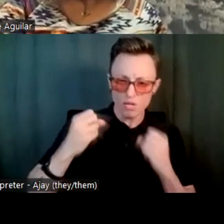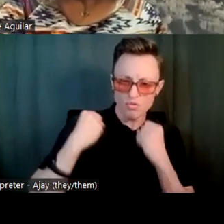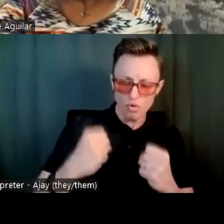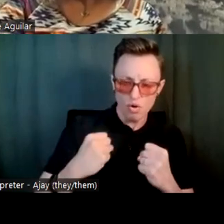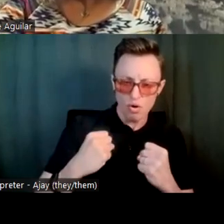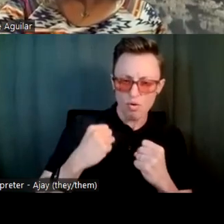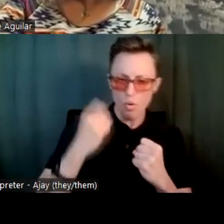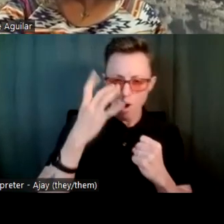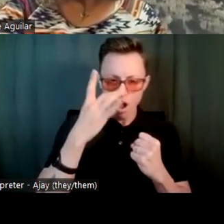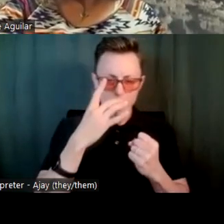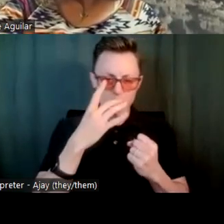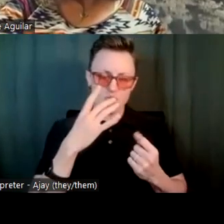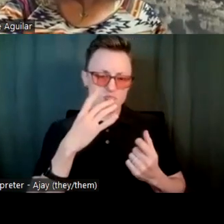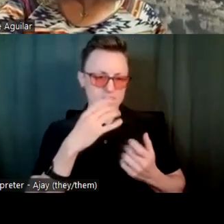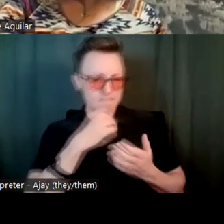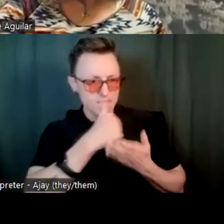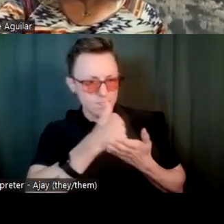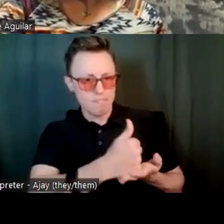help them.